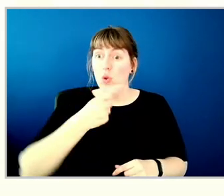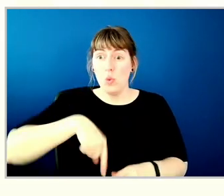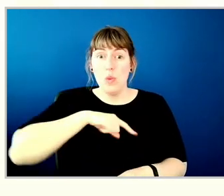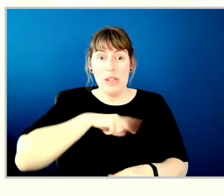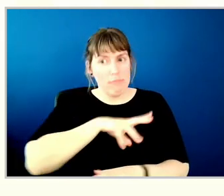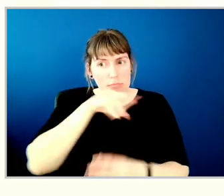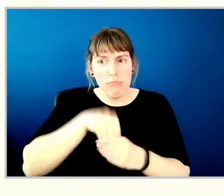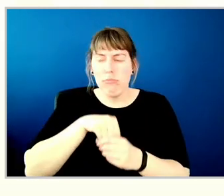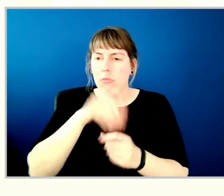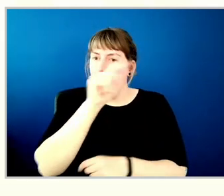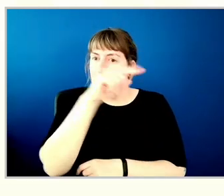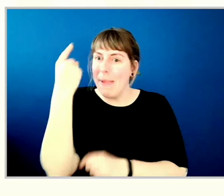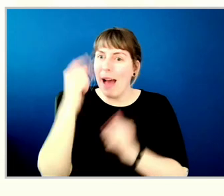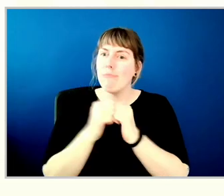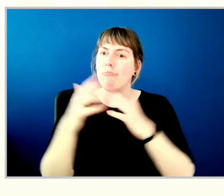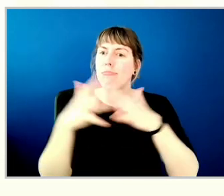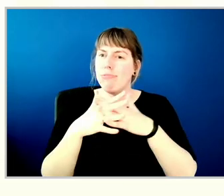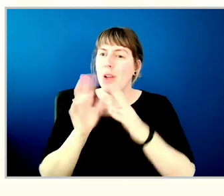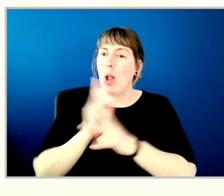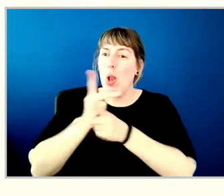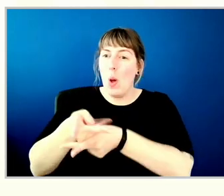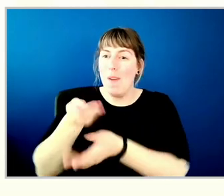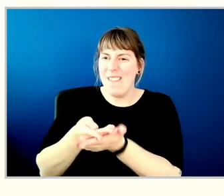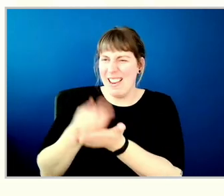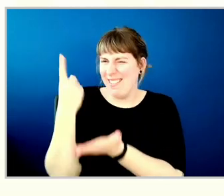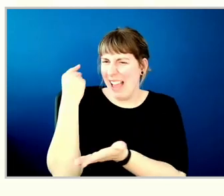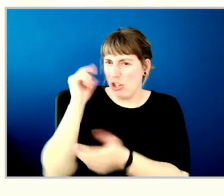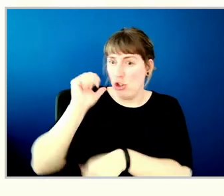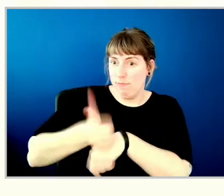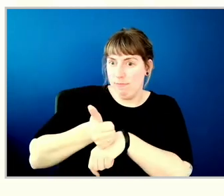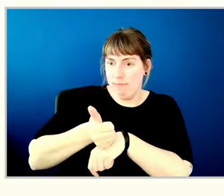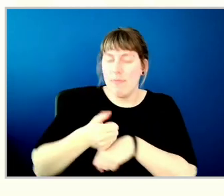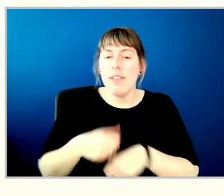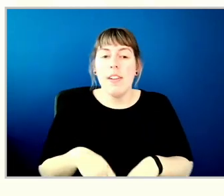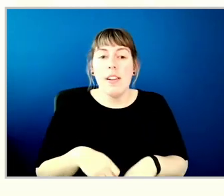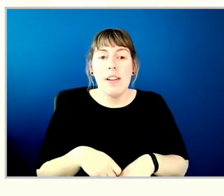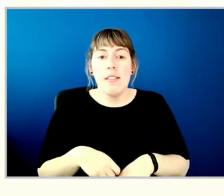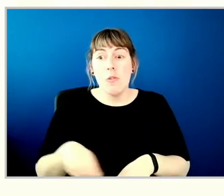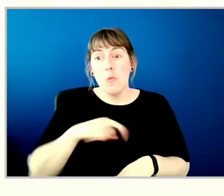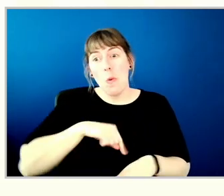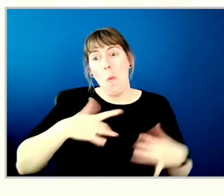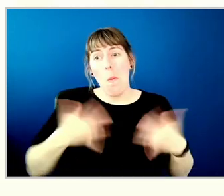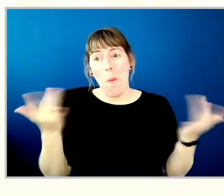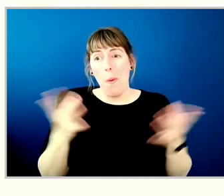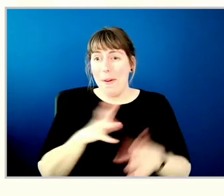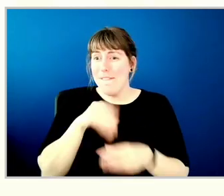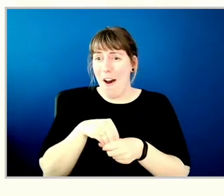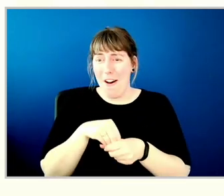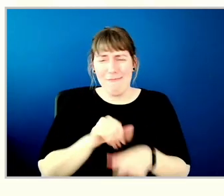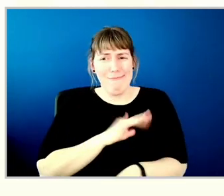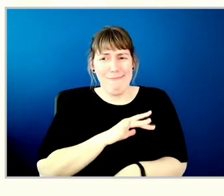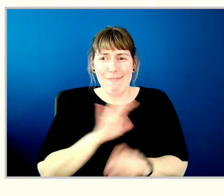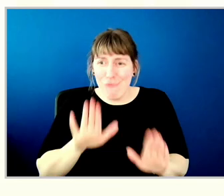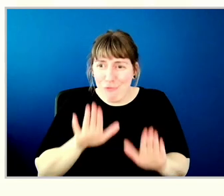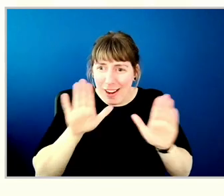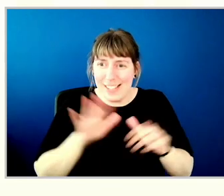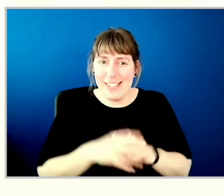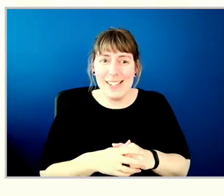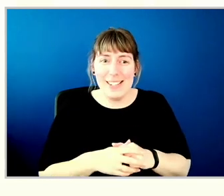Entrepreneurship Loan Fund that was put together last year. And we're really delighted to be part of that, trying to really think through